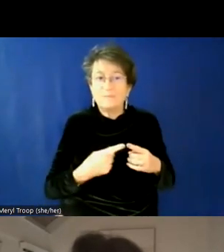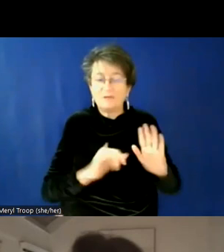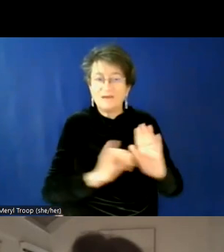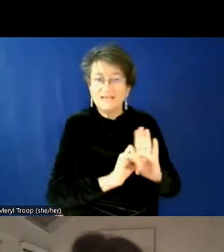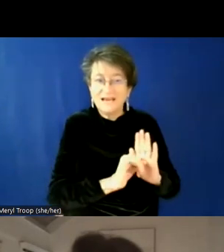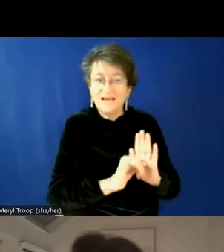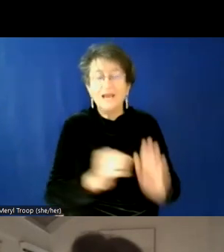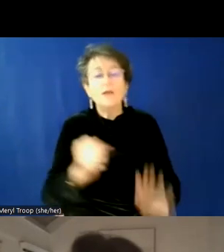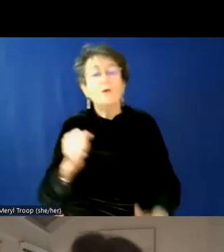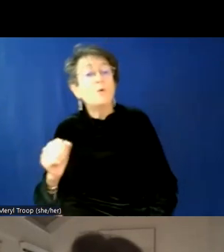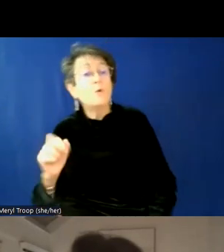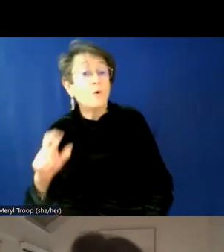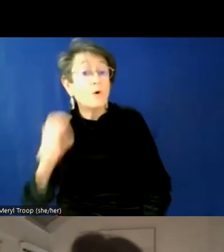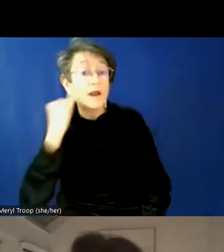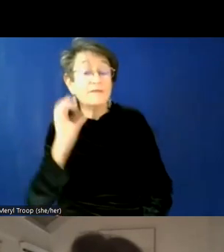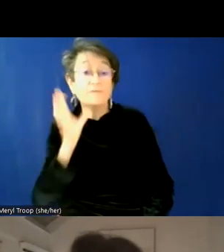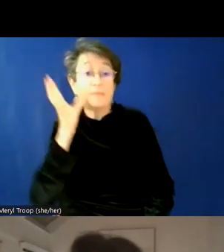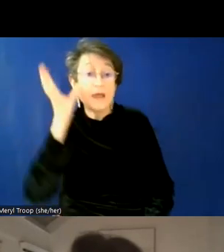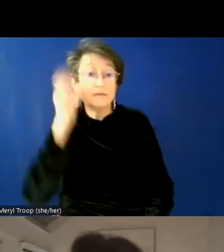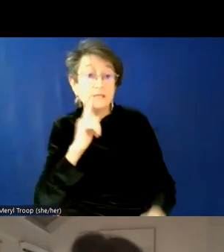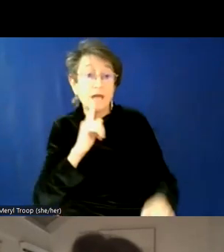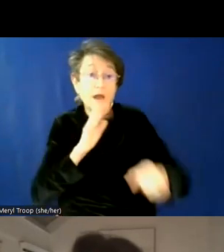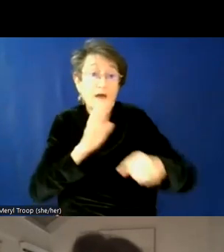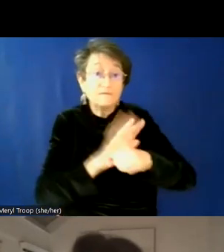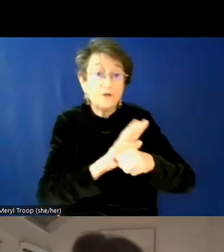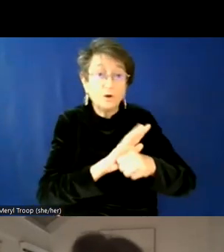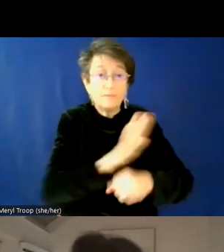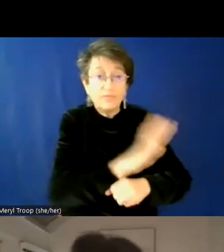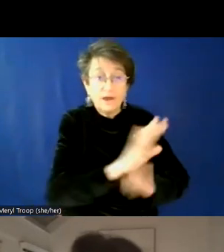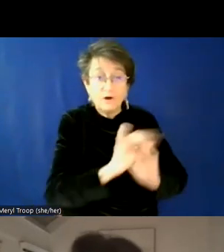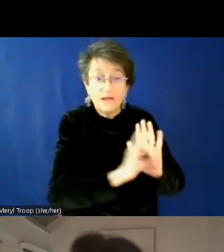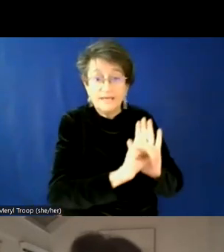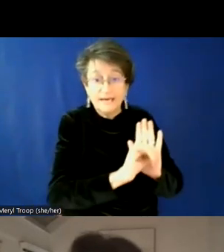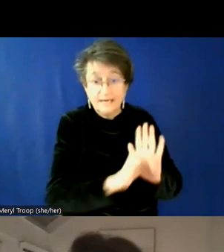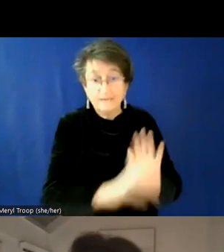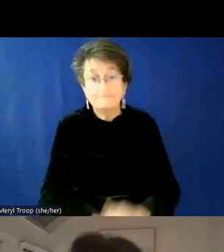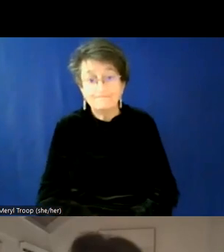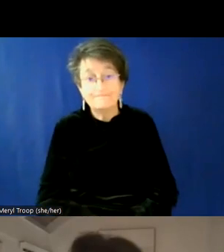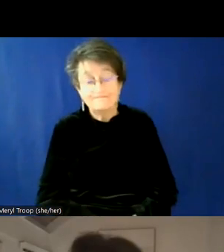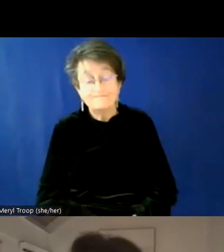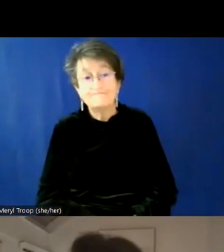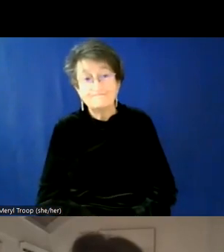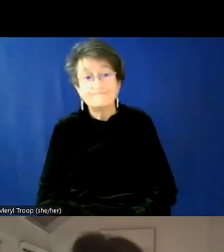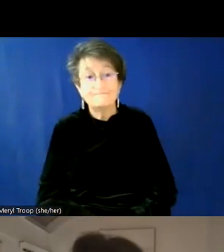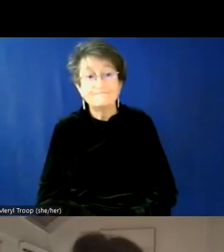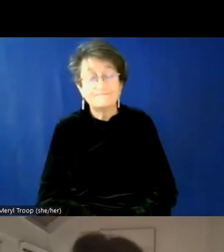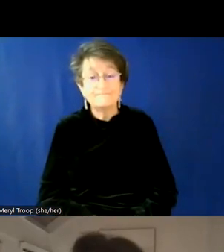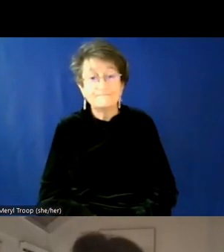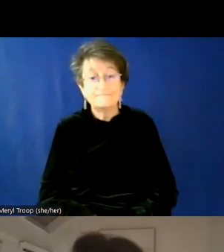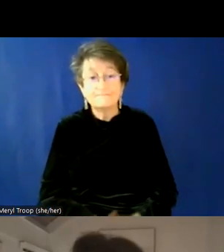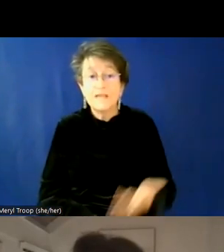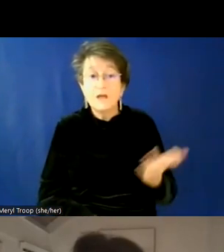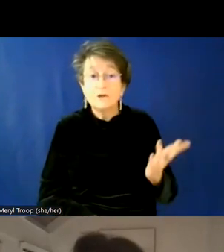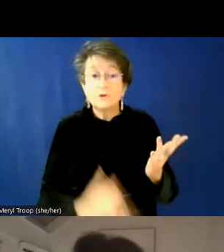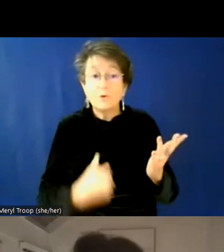affirming of that identity, or are already aren't affirming of that identity. Um, and so, you know, I think